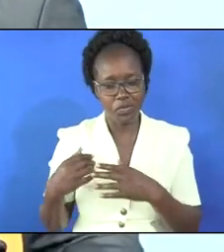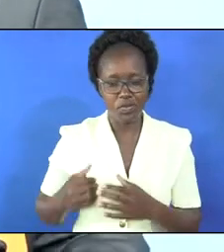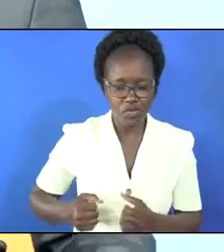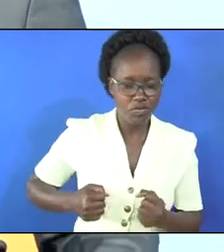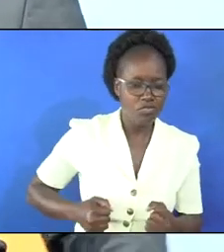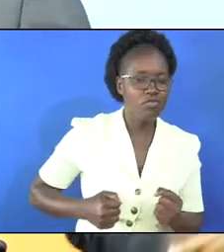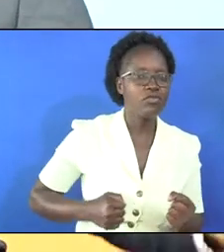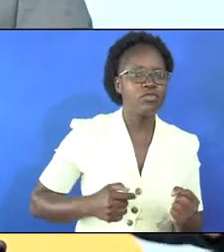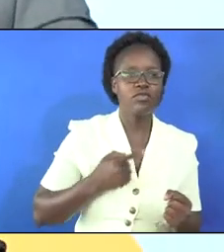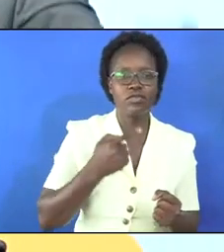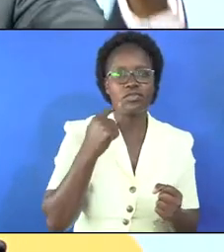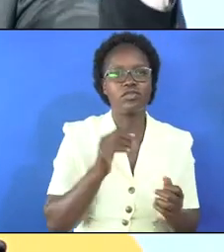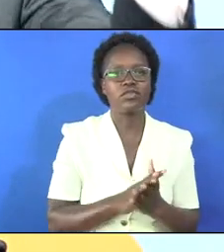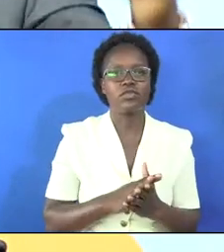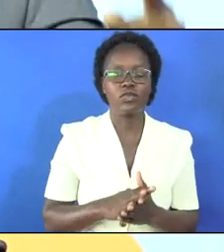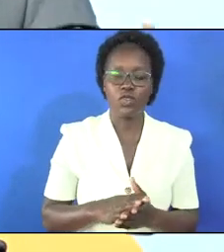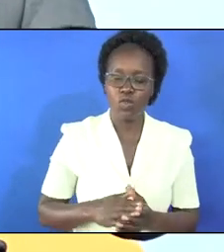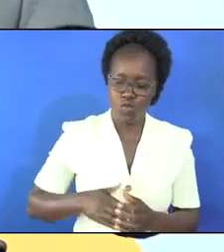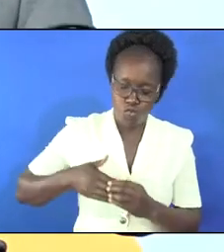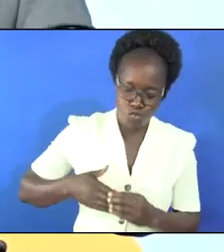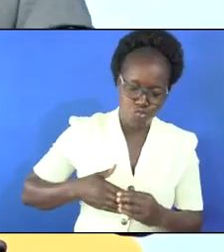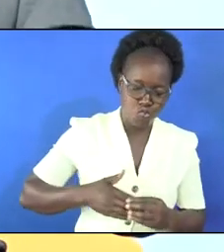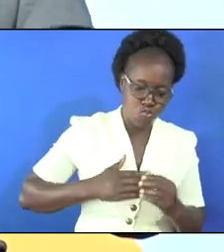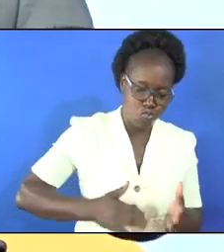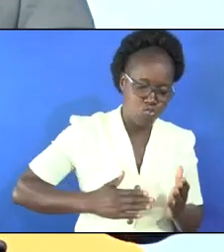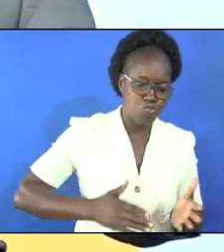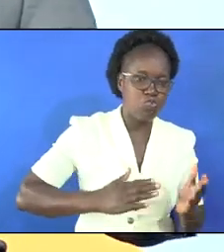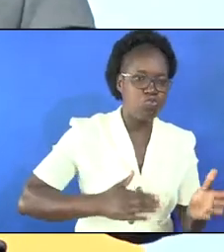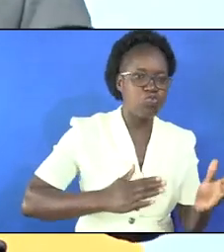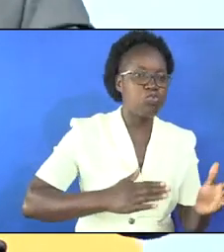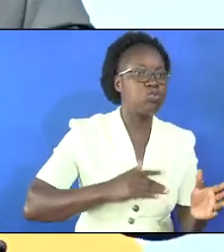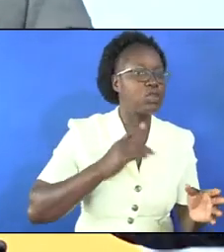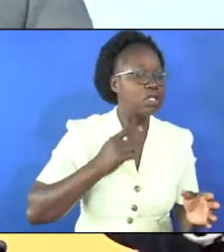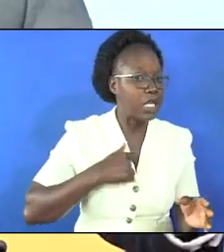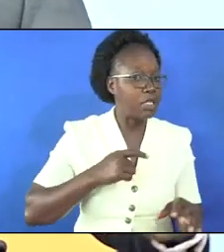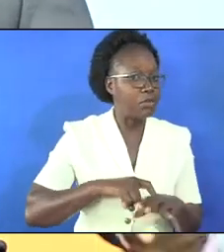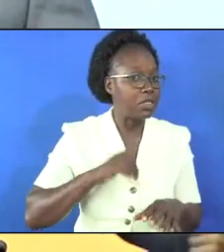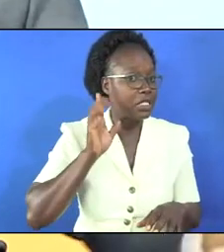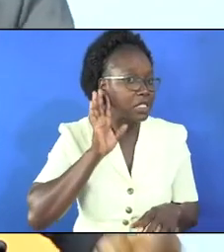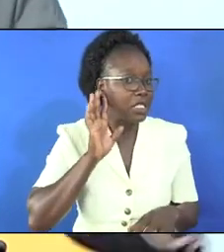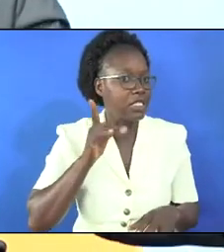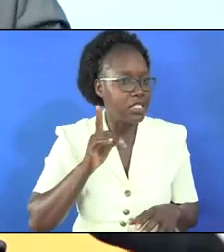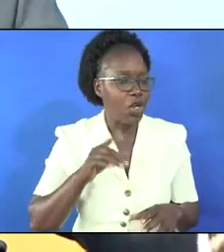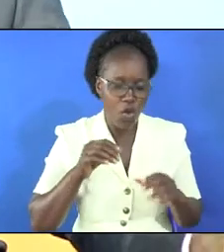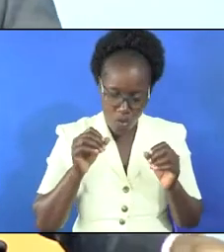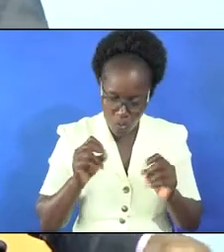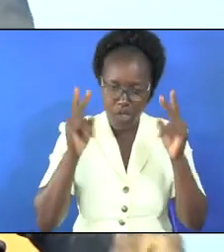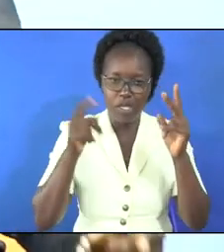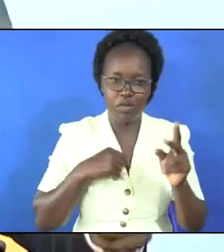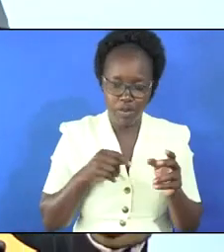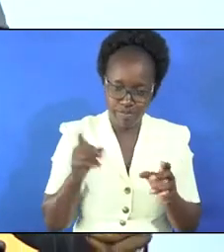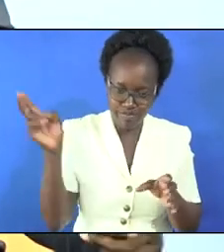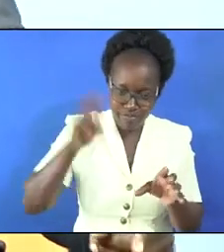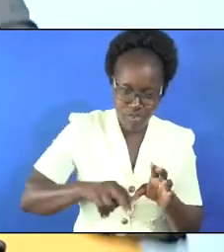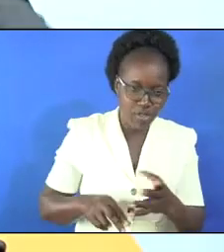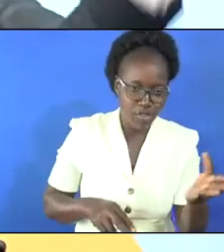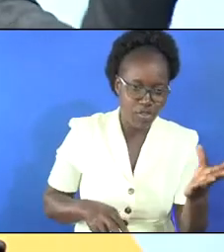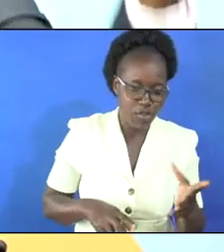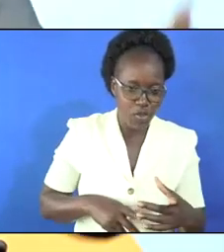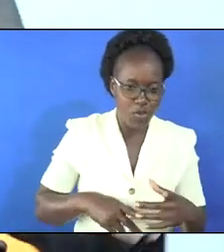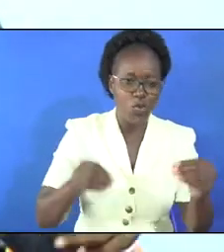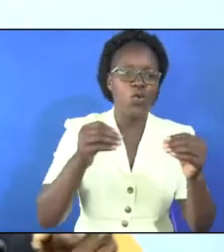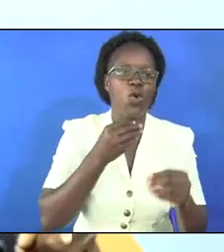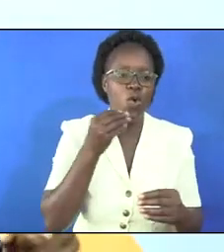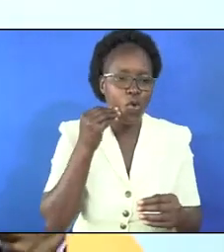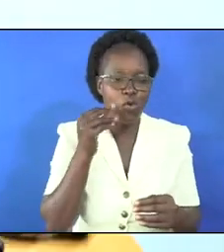that with themselves then they say we are taking you and then when i heard they are taking her i also say let me also join you we take